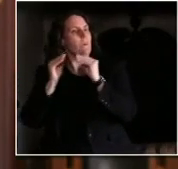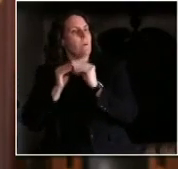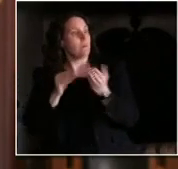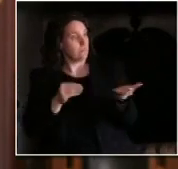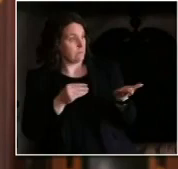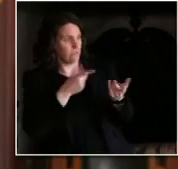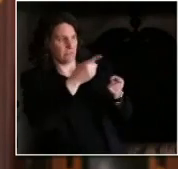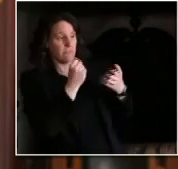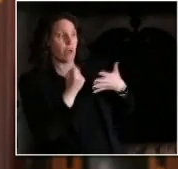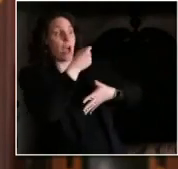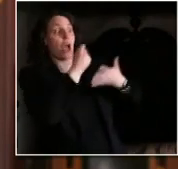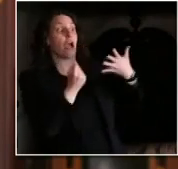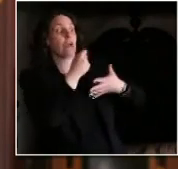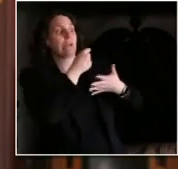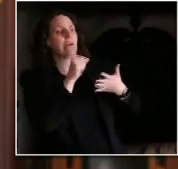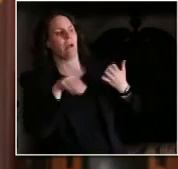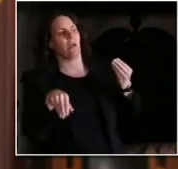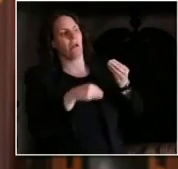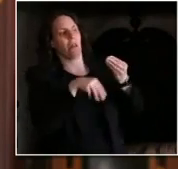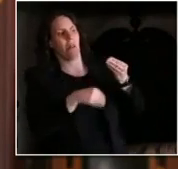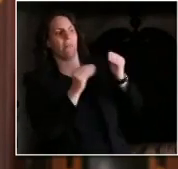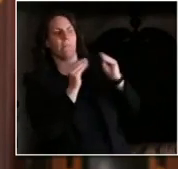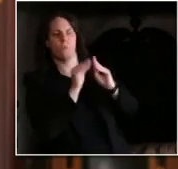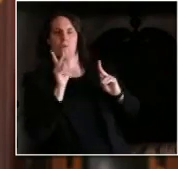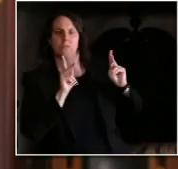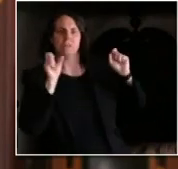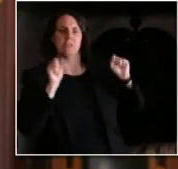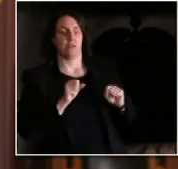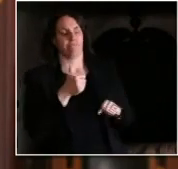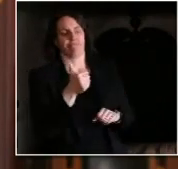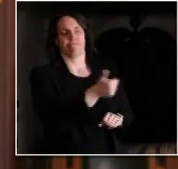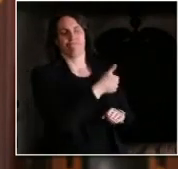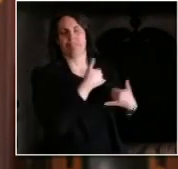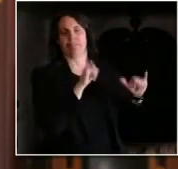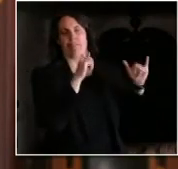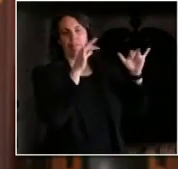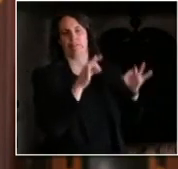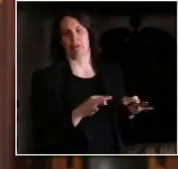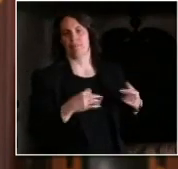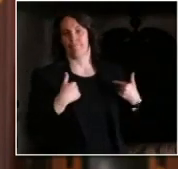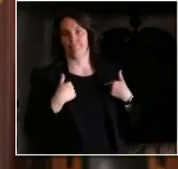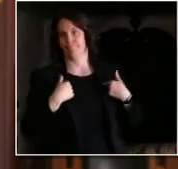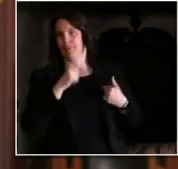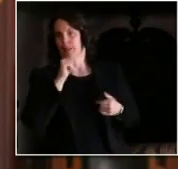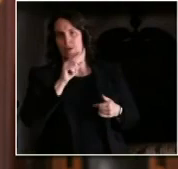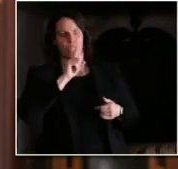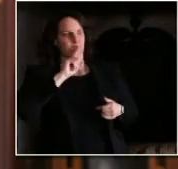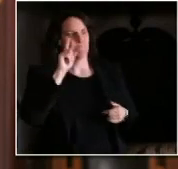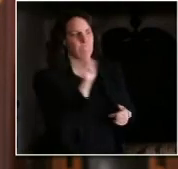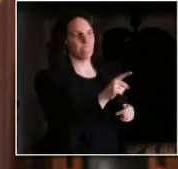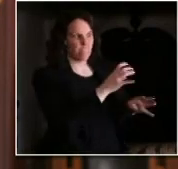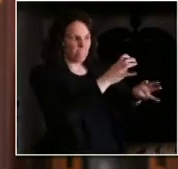needs to be tested that we are not living in a world where we